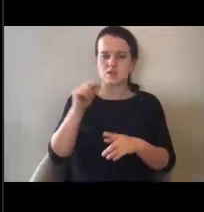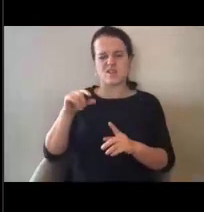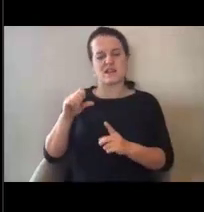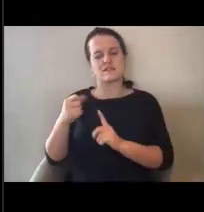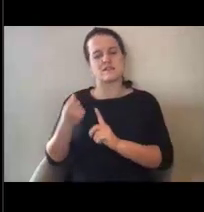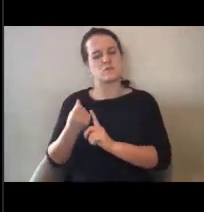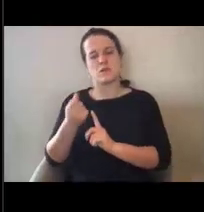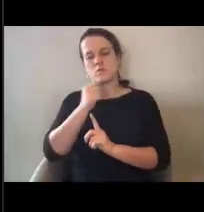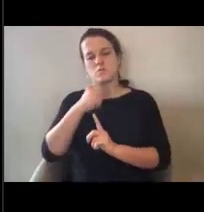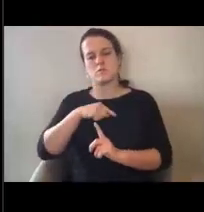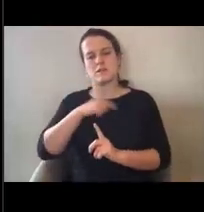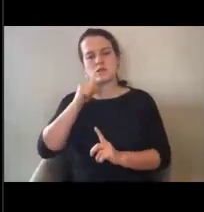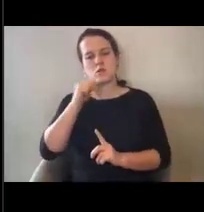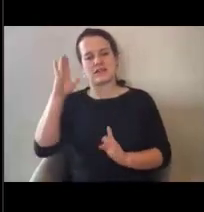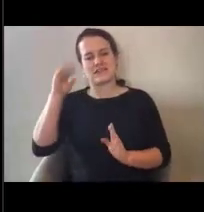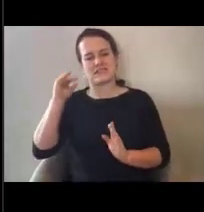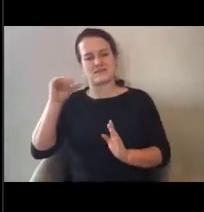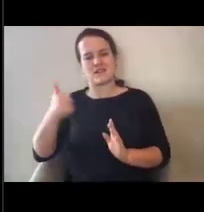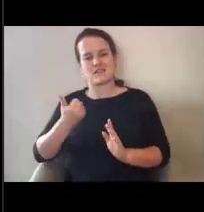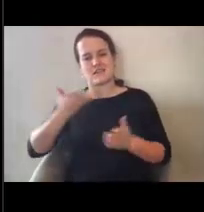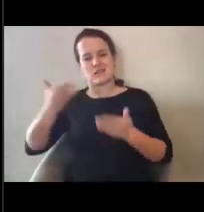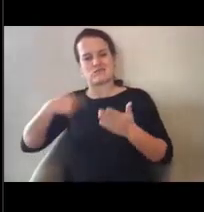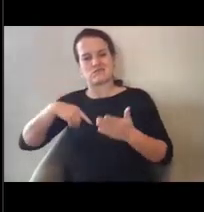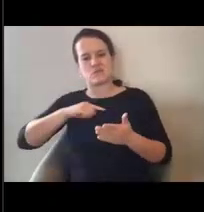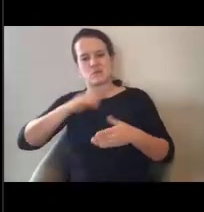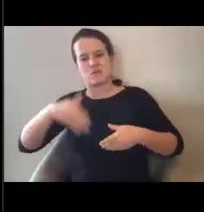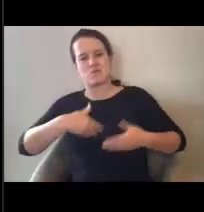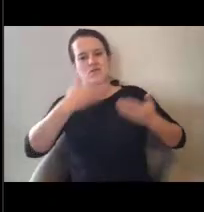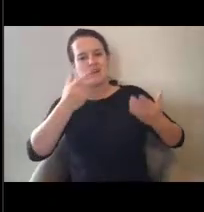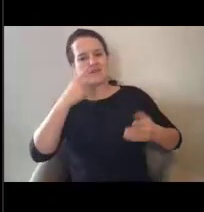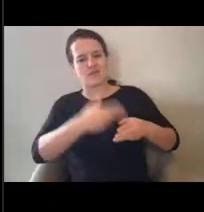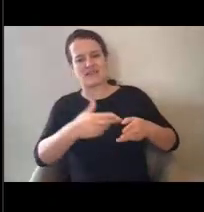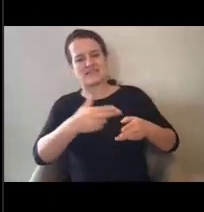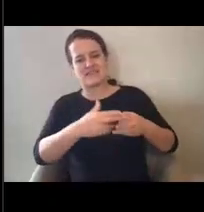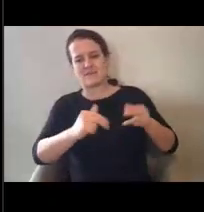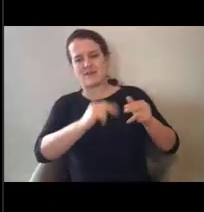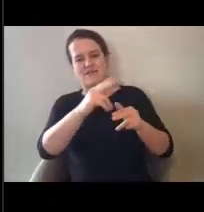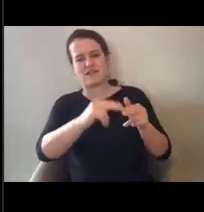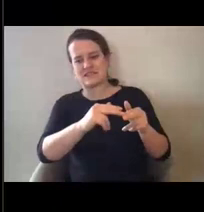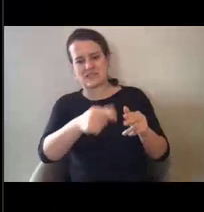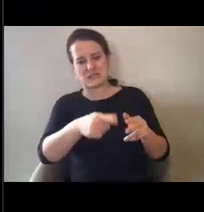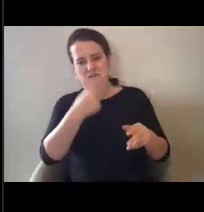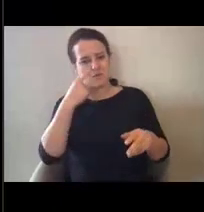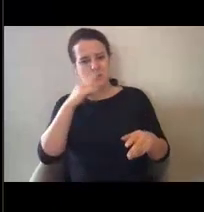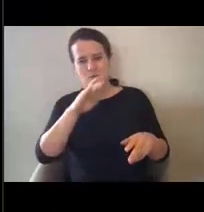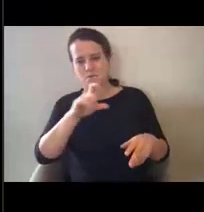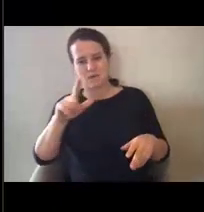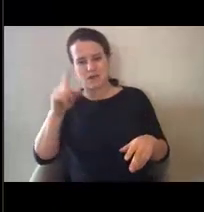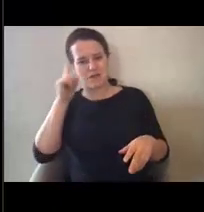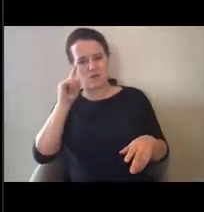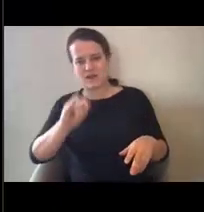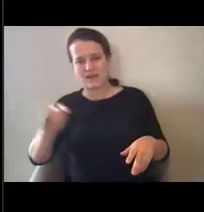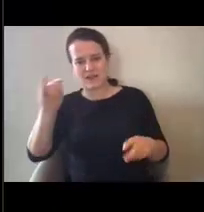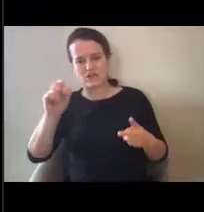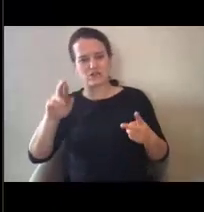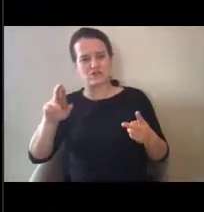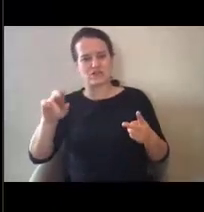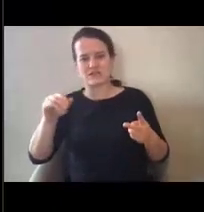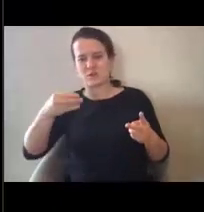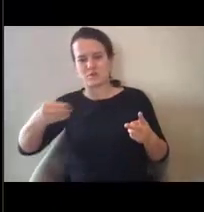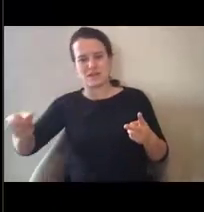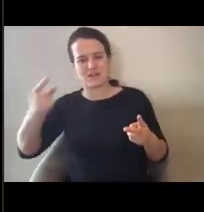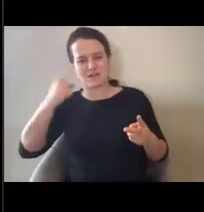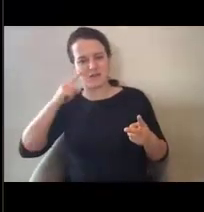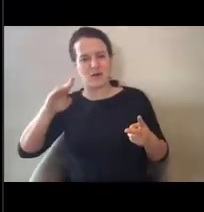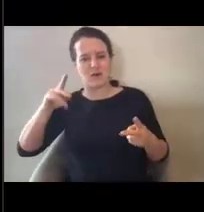expect, um, any of the services provided at those temporary facilities, um, to be billed to insurance or to be billed to patients because